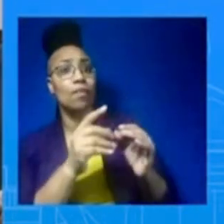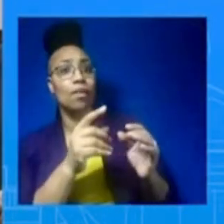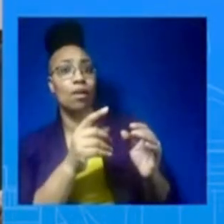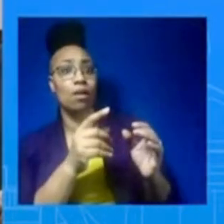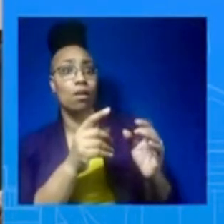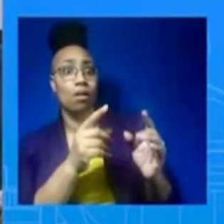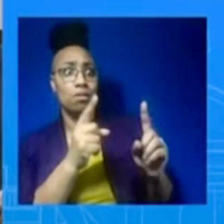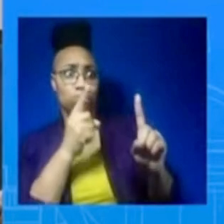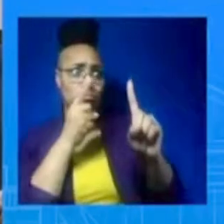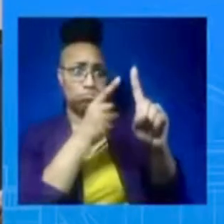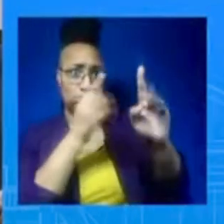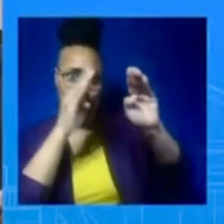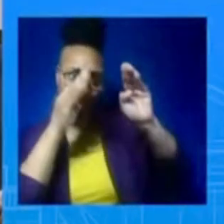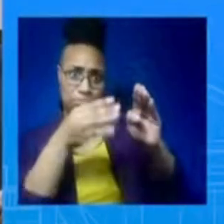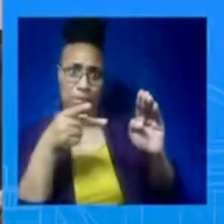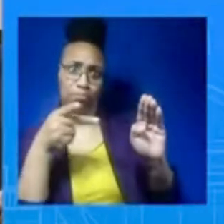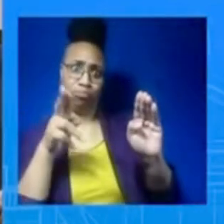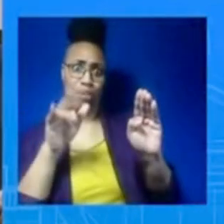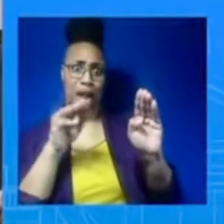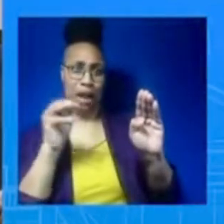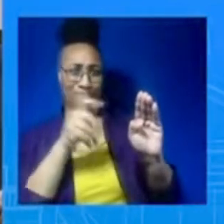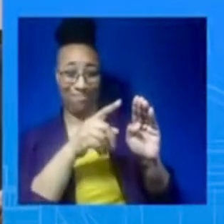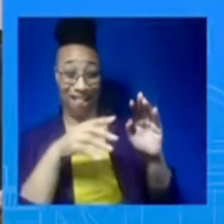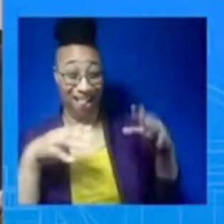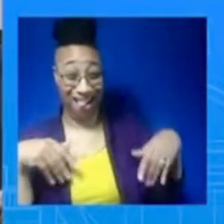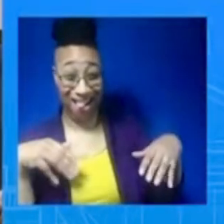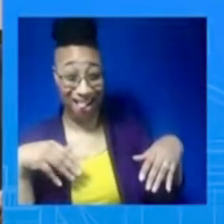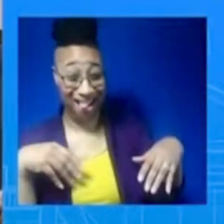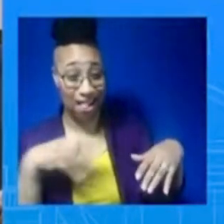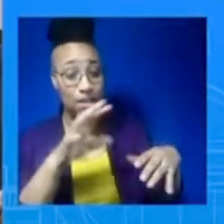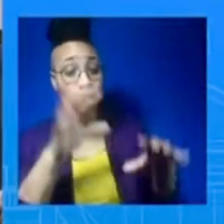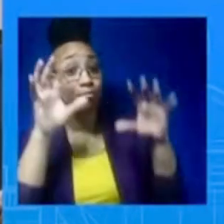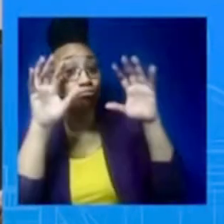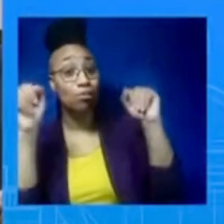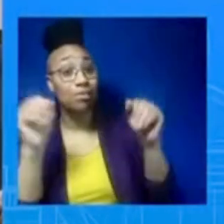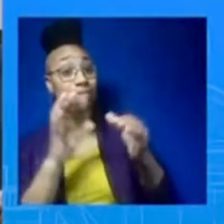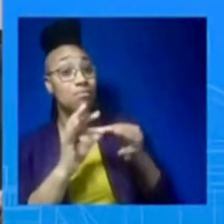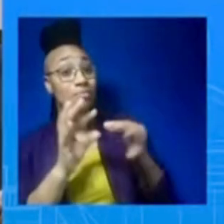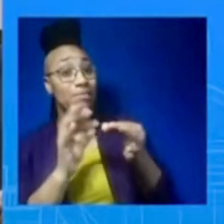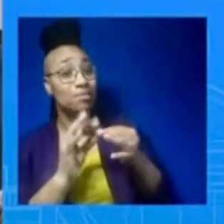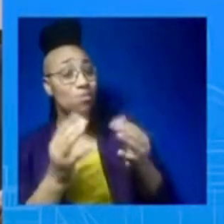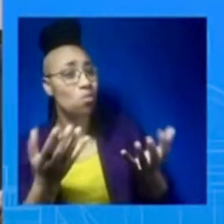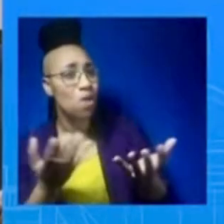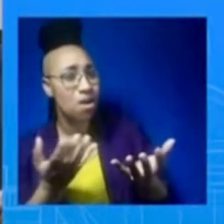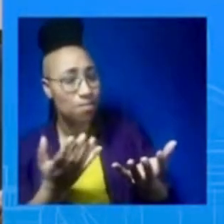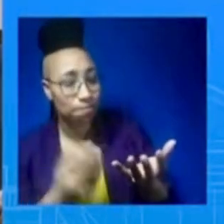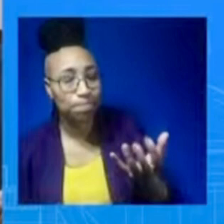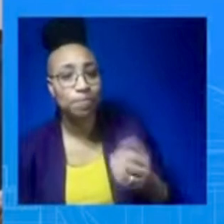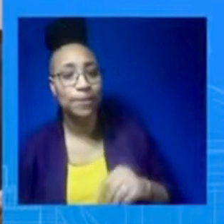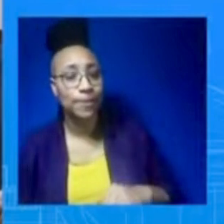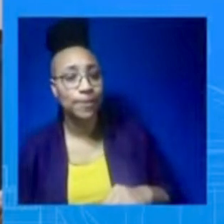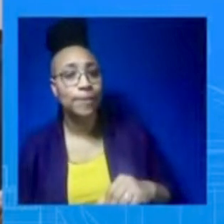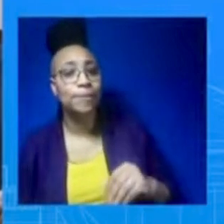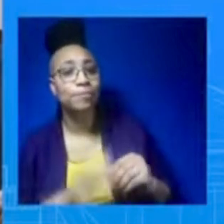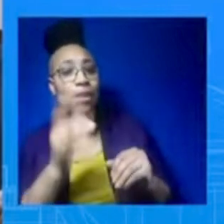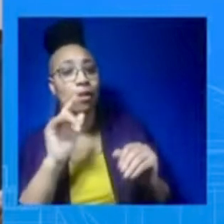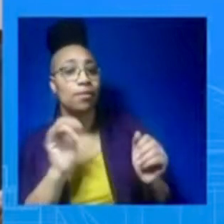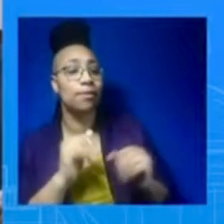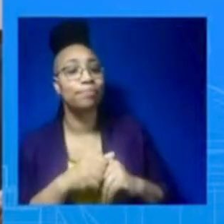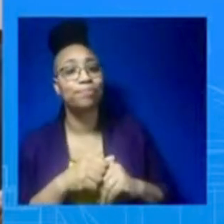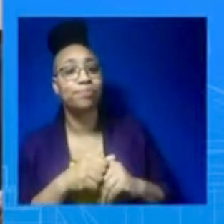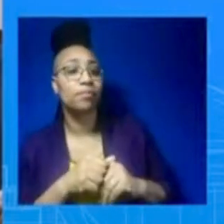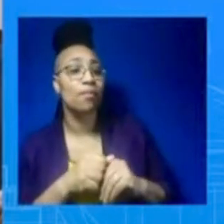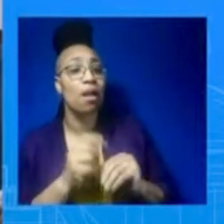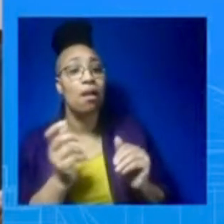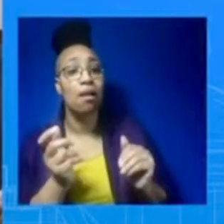claim that was seemingly made in defense of the President that Nikki Haley is not in her prime because women hit their prime in